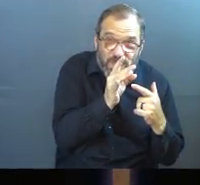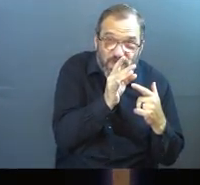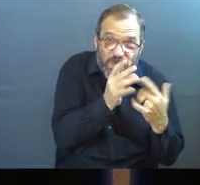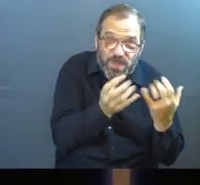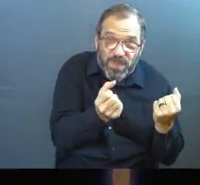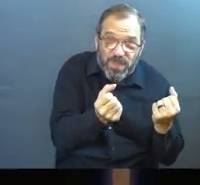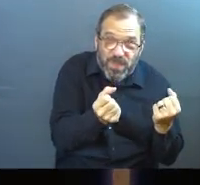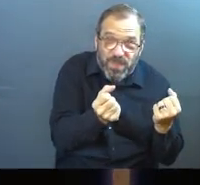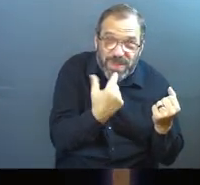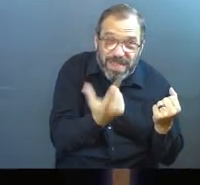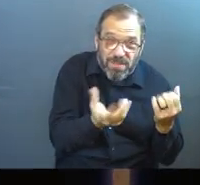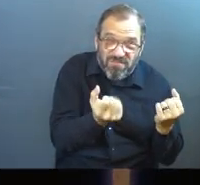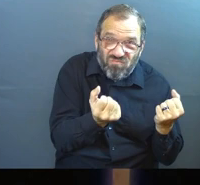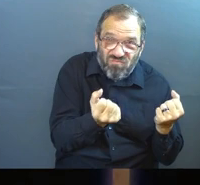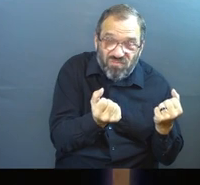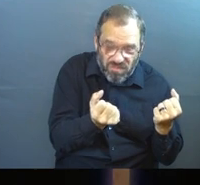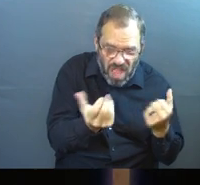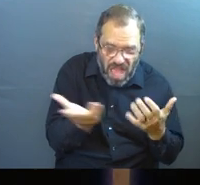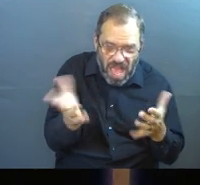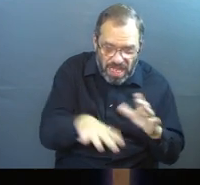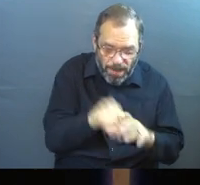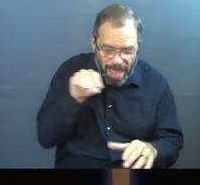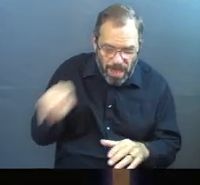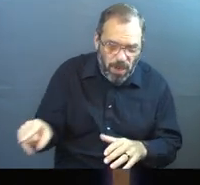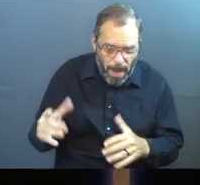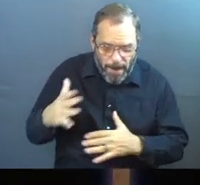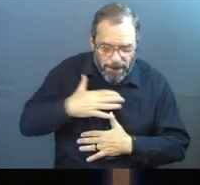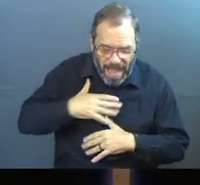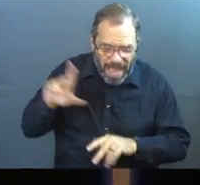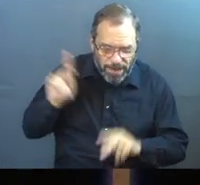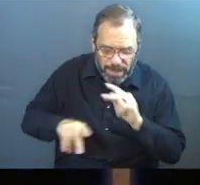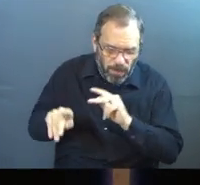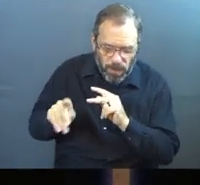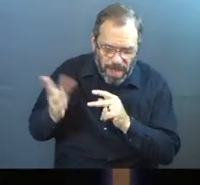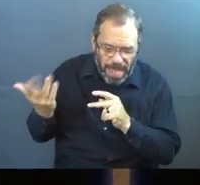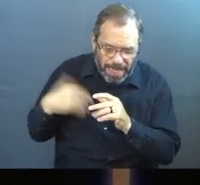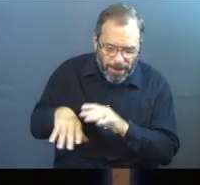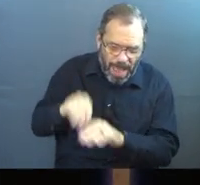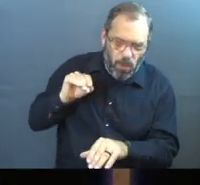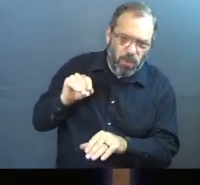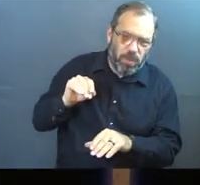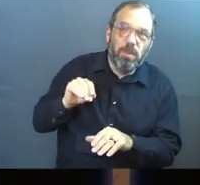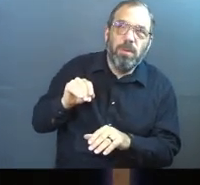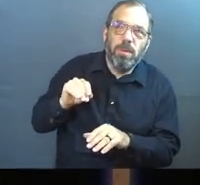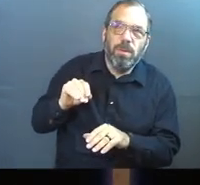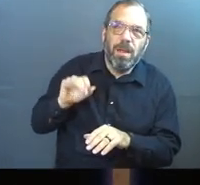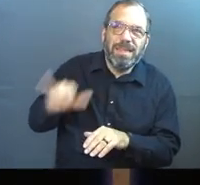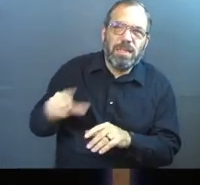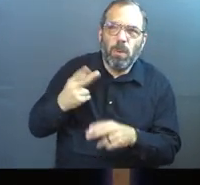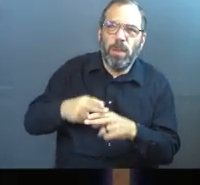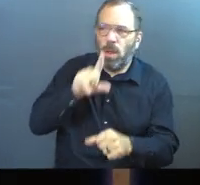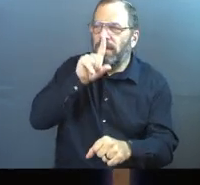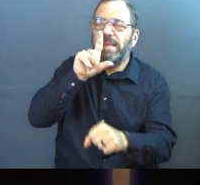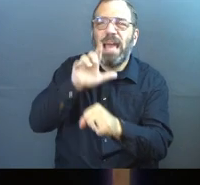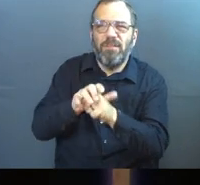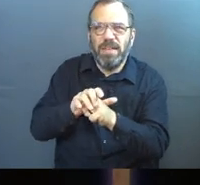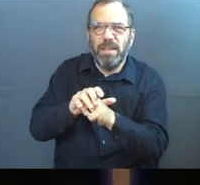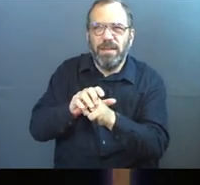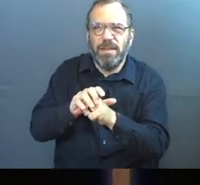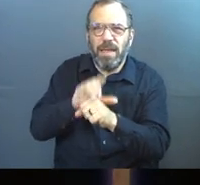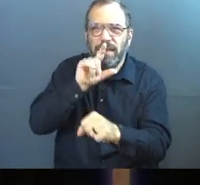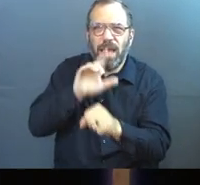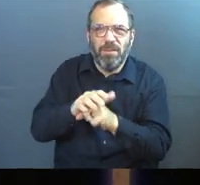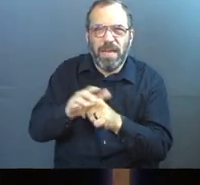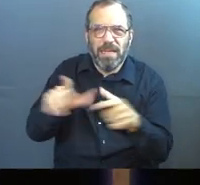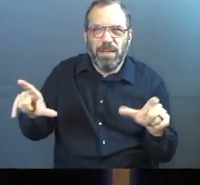And what does the voice say? Come out of her, my people. That's covenant language. Remember what we